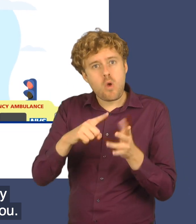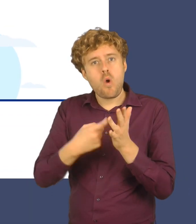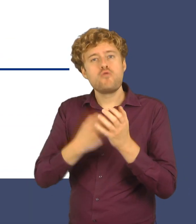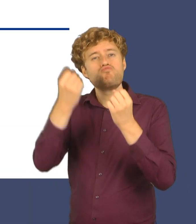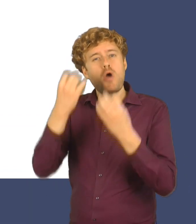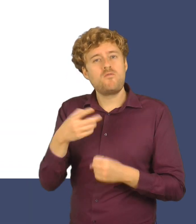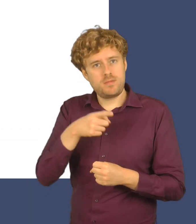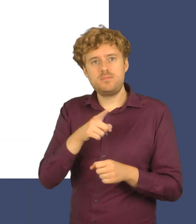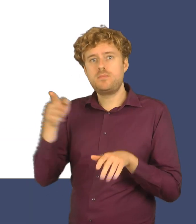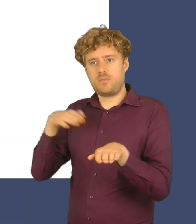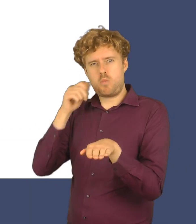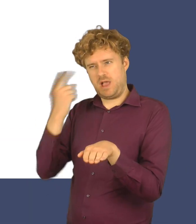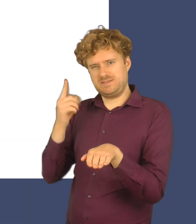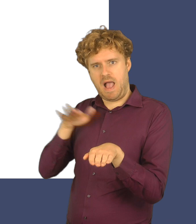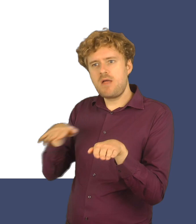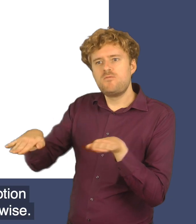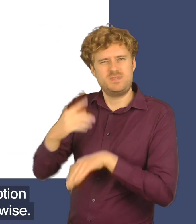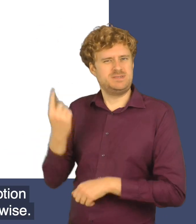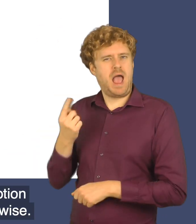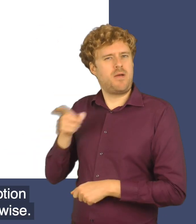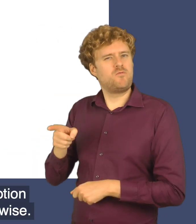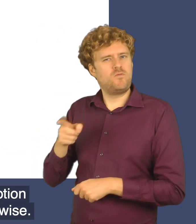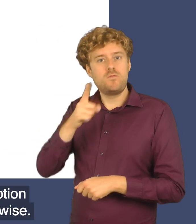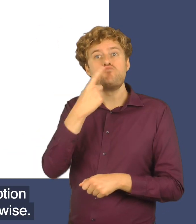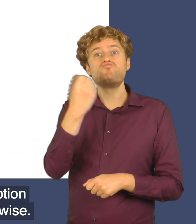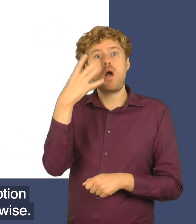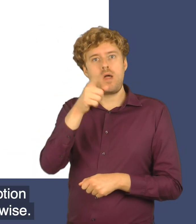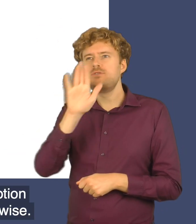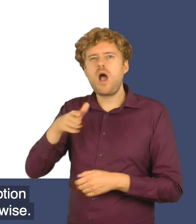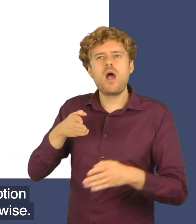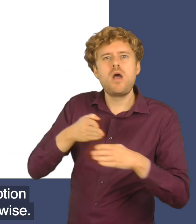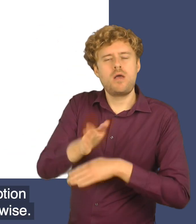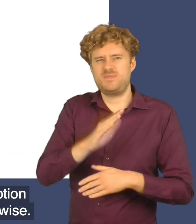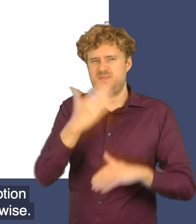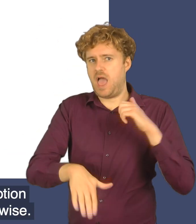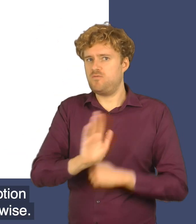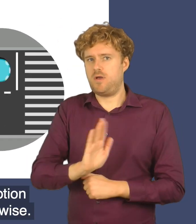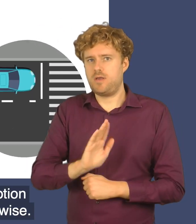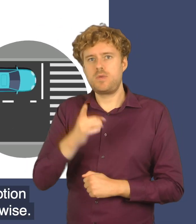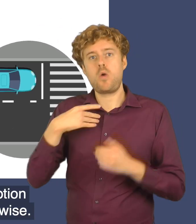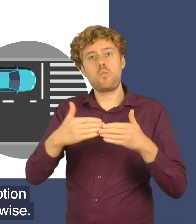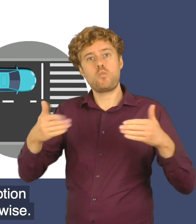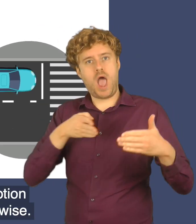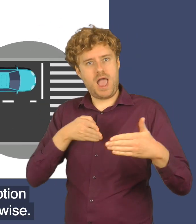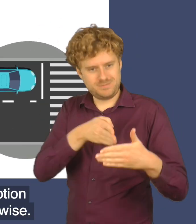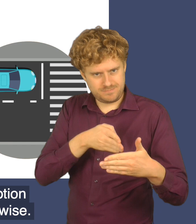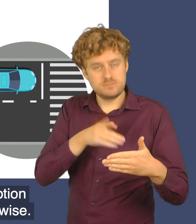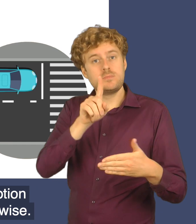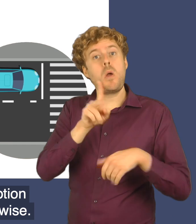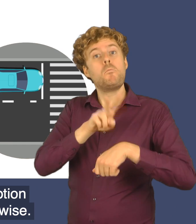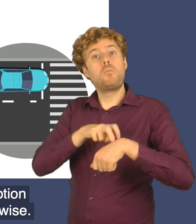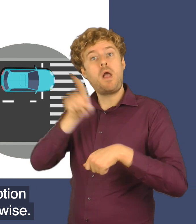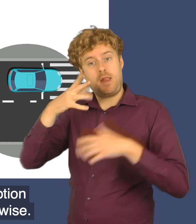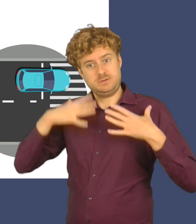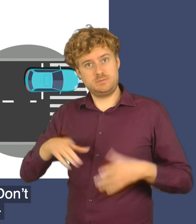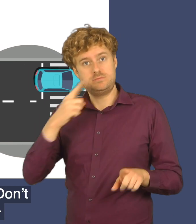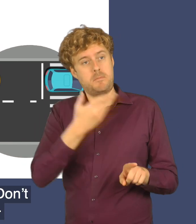you. Never go through a red light, stay behind the white stop line, with the only exception being if a uniformed police officer directs you